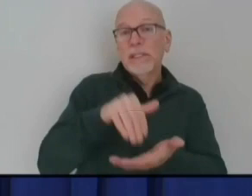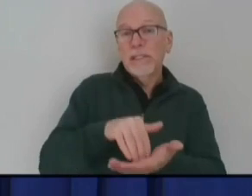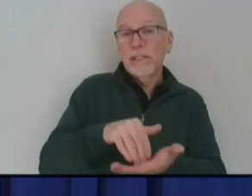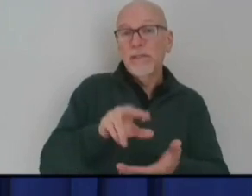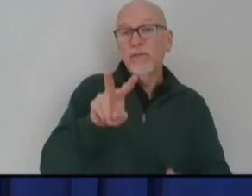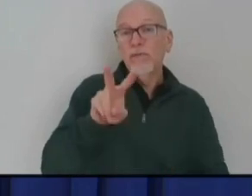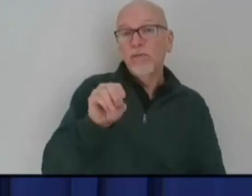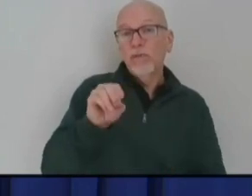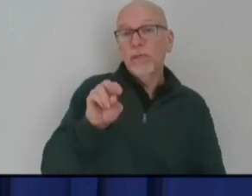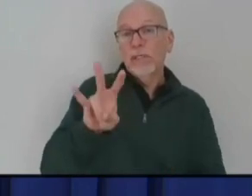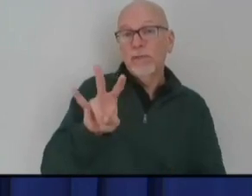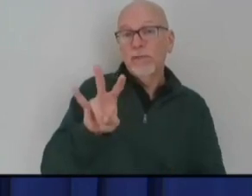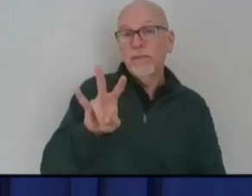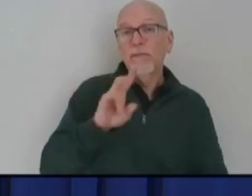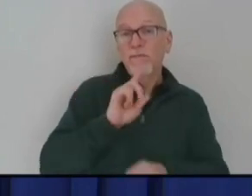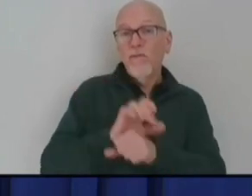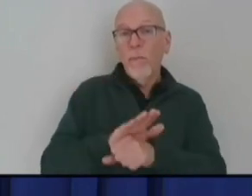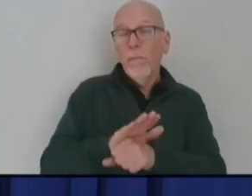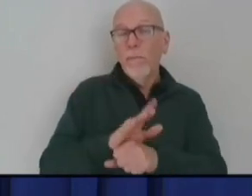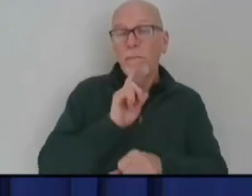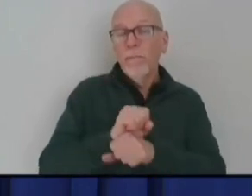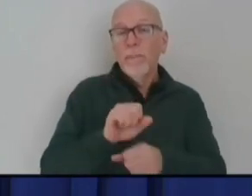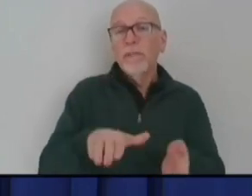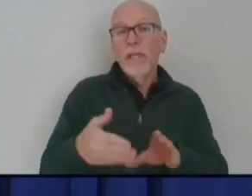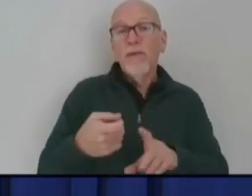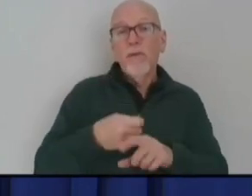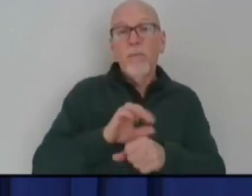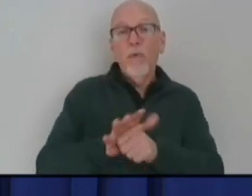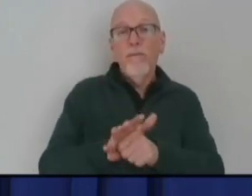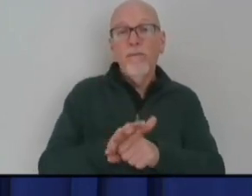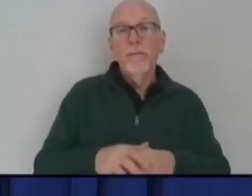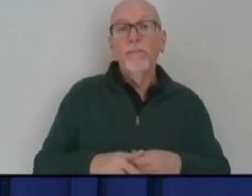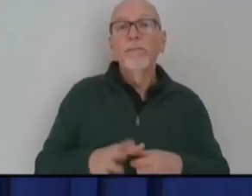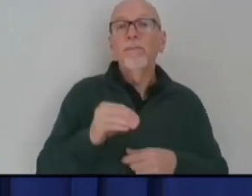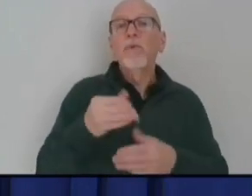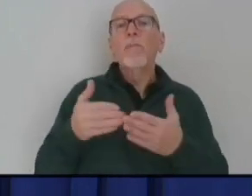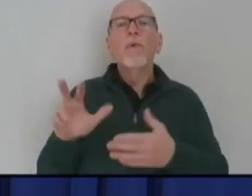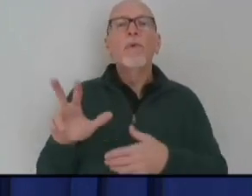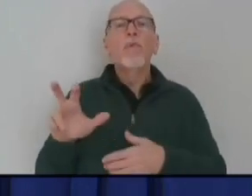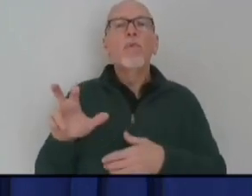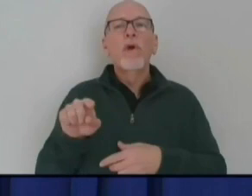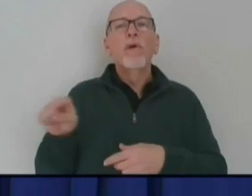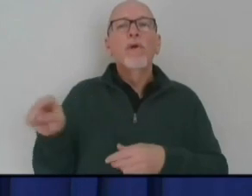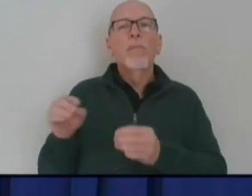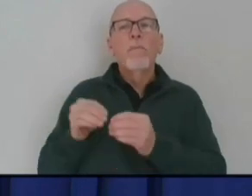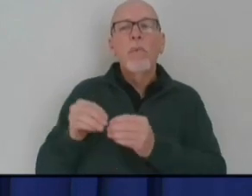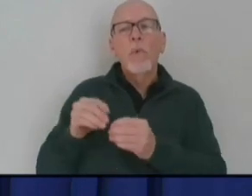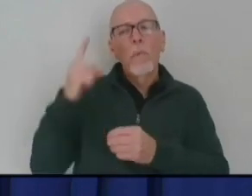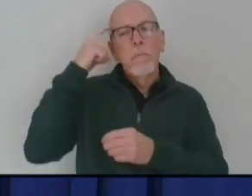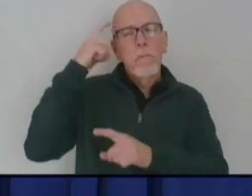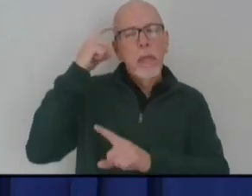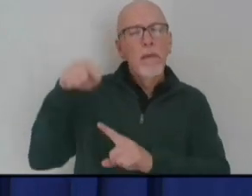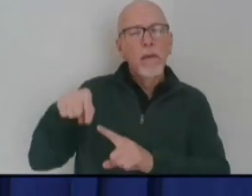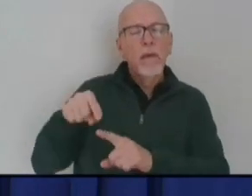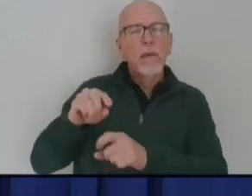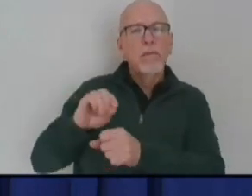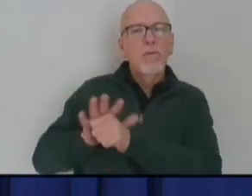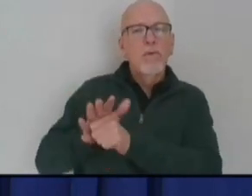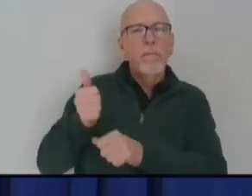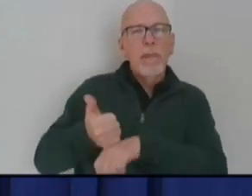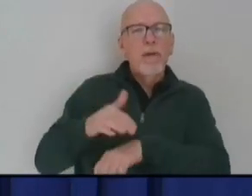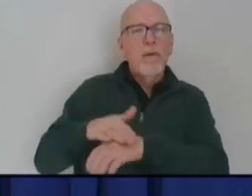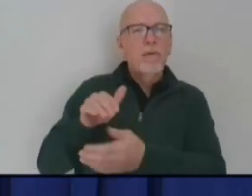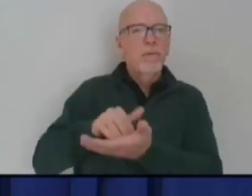Hoosiers are confirmed to have died from COVID, and nearly 300 others are considered probable deaths based on their clinical